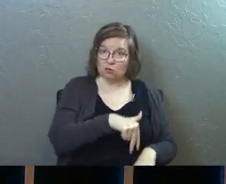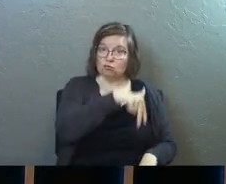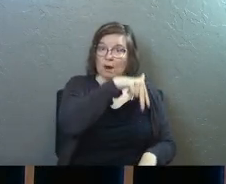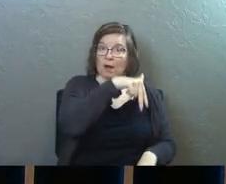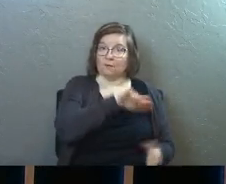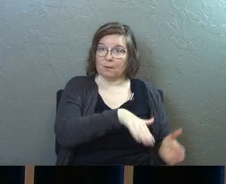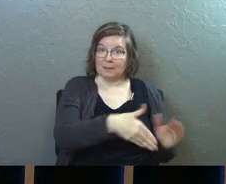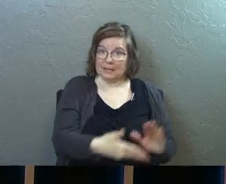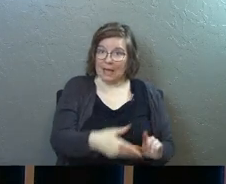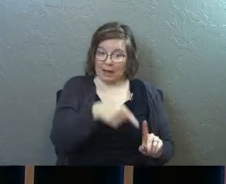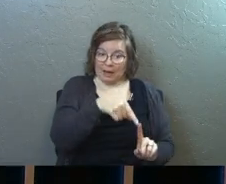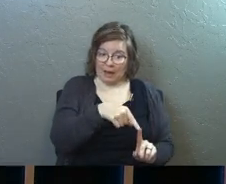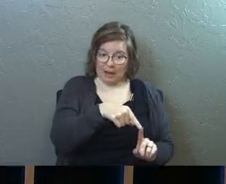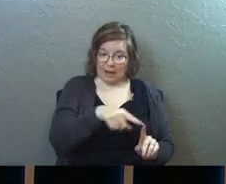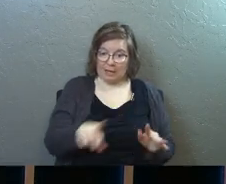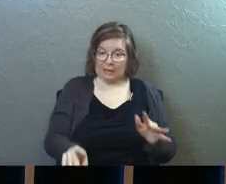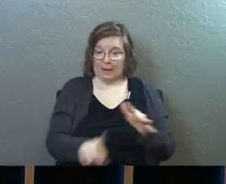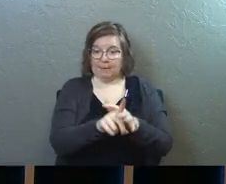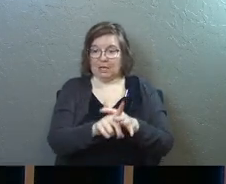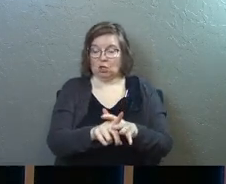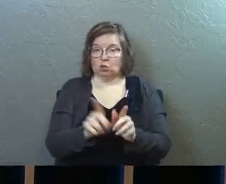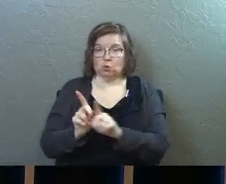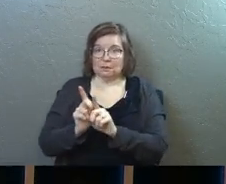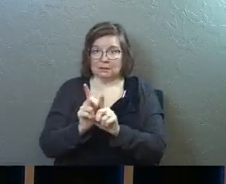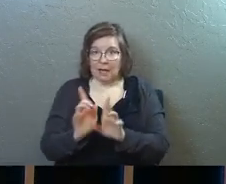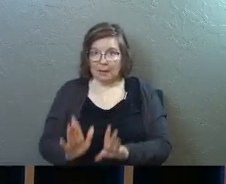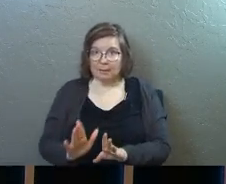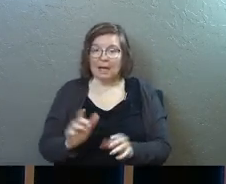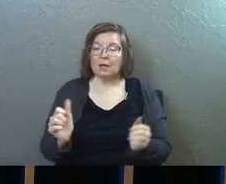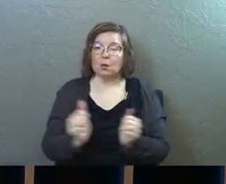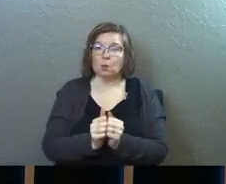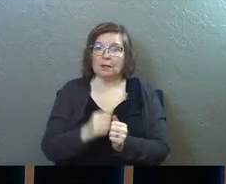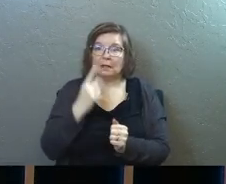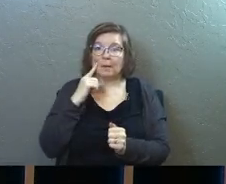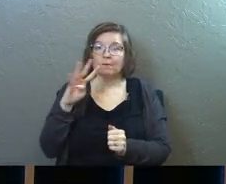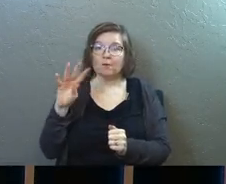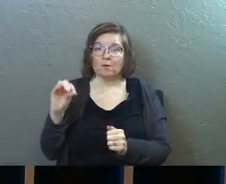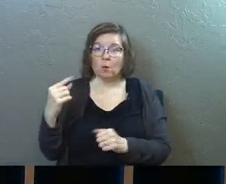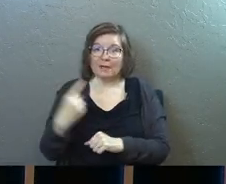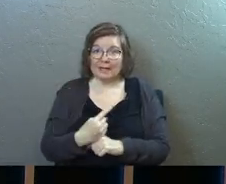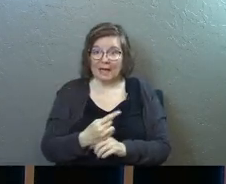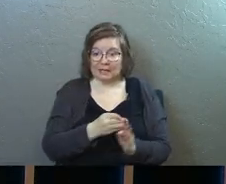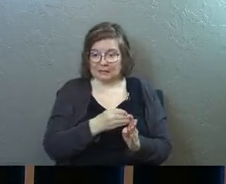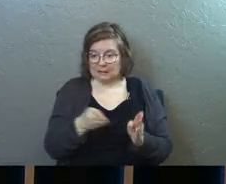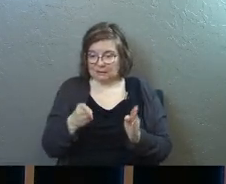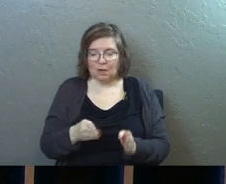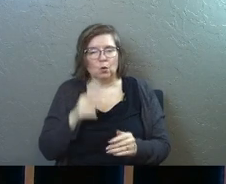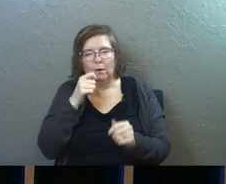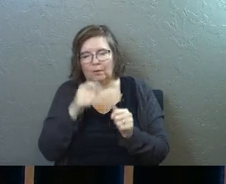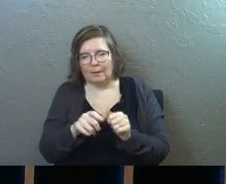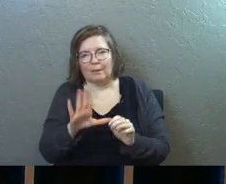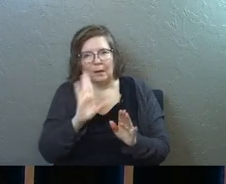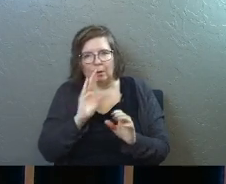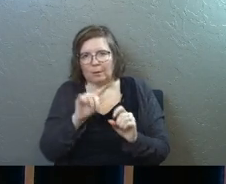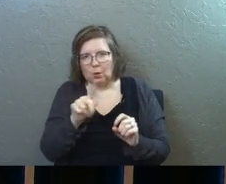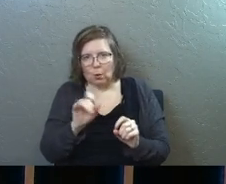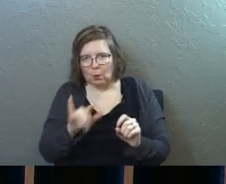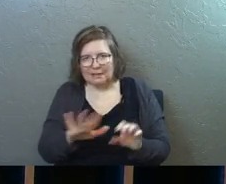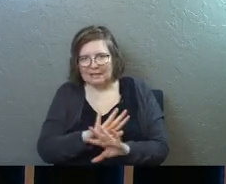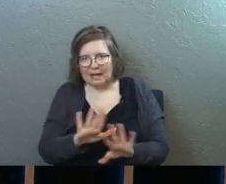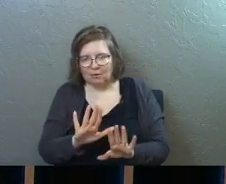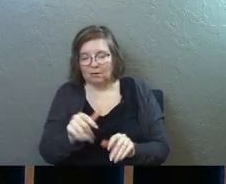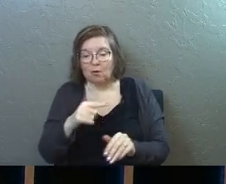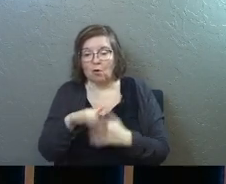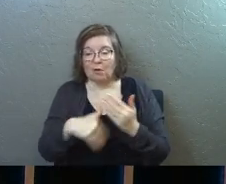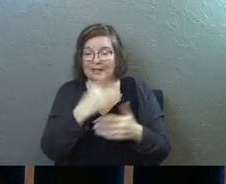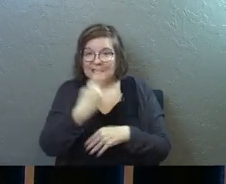rises from the dead. He appears to his disciples and he's with them for 40 days. Now, you don't have to remember. There will be no quiz later